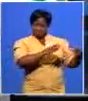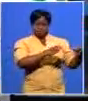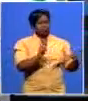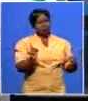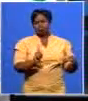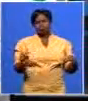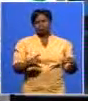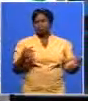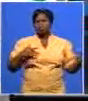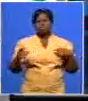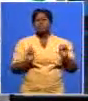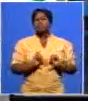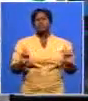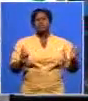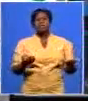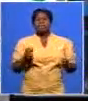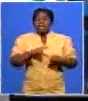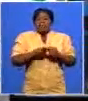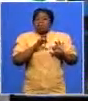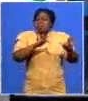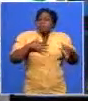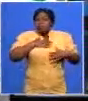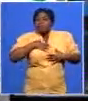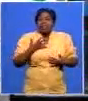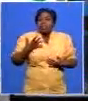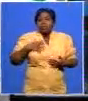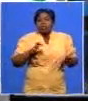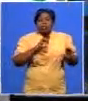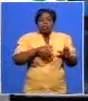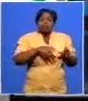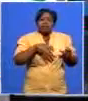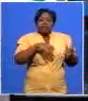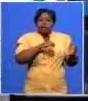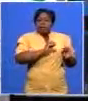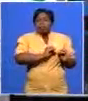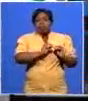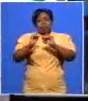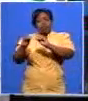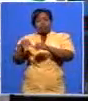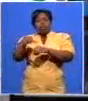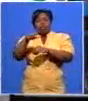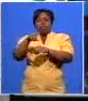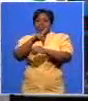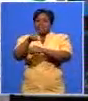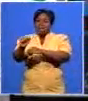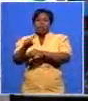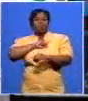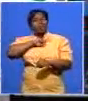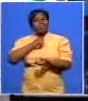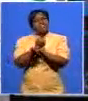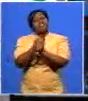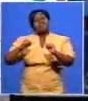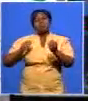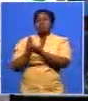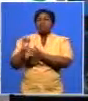for concern if people go to the da because they believe that uh they follow the freedom charter one of the most important